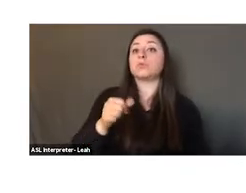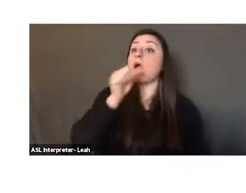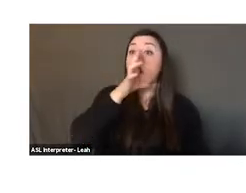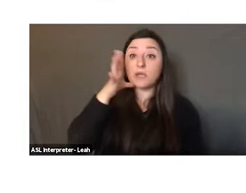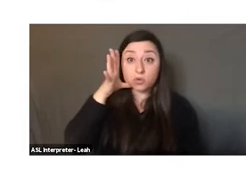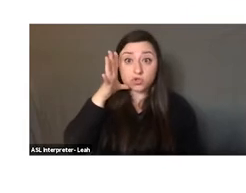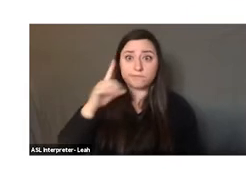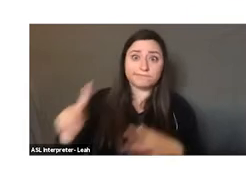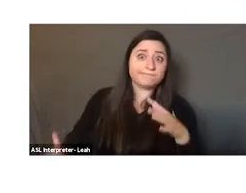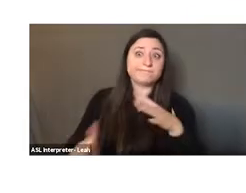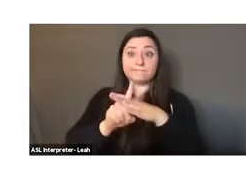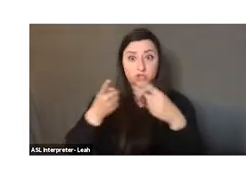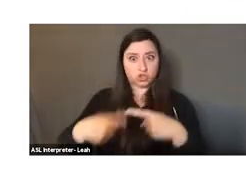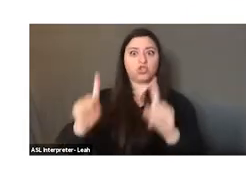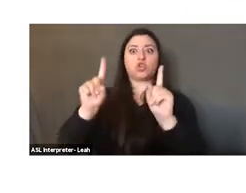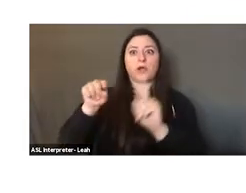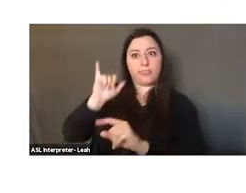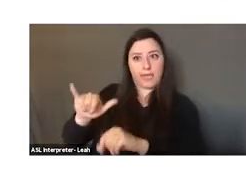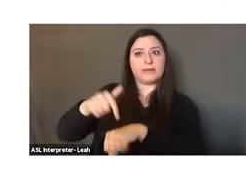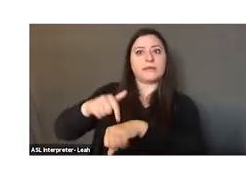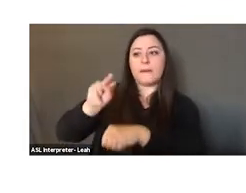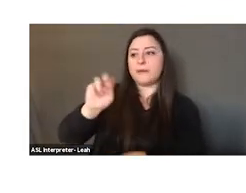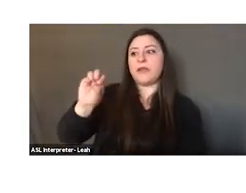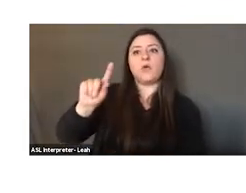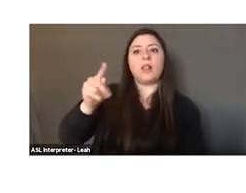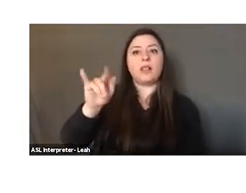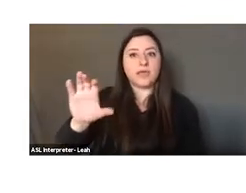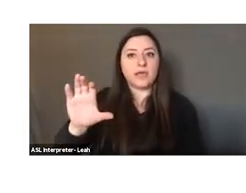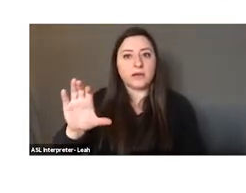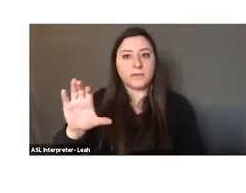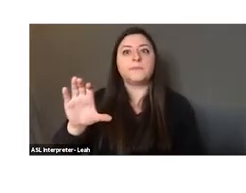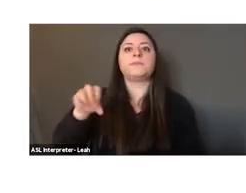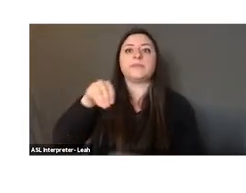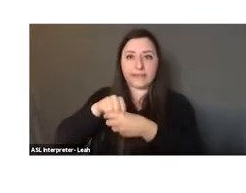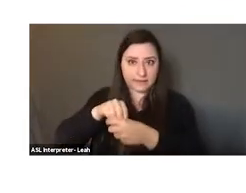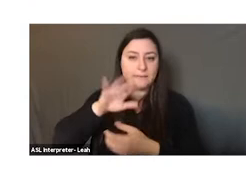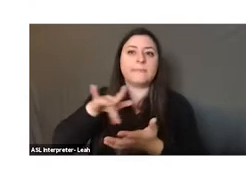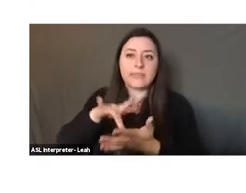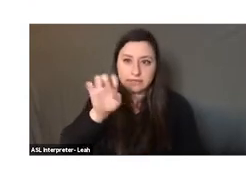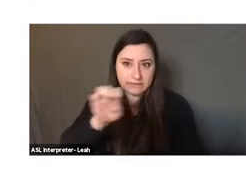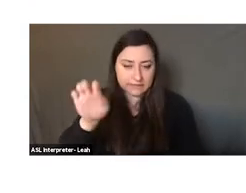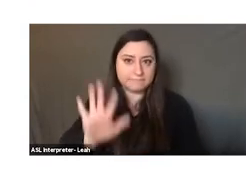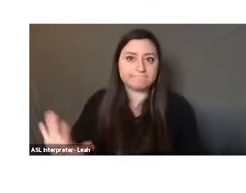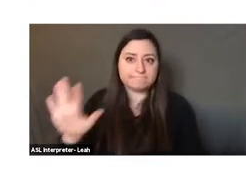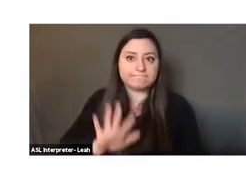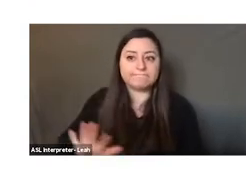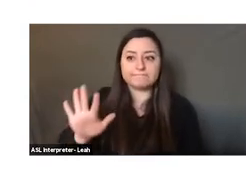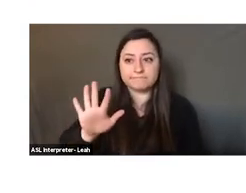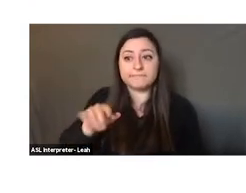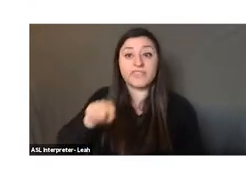emerged during this period, especially in the Swana in the Middle East. And this